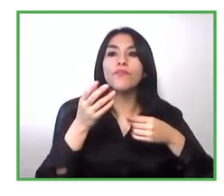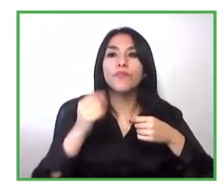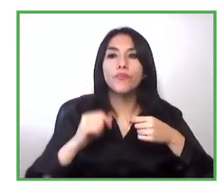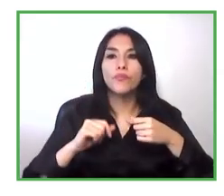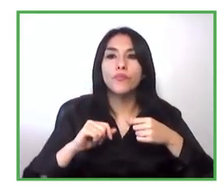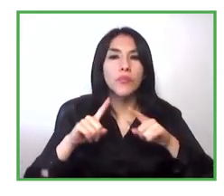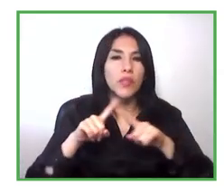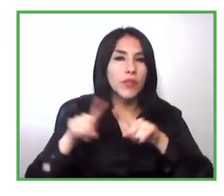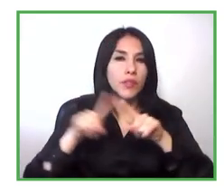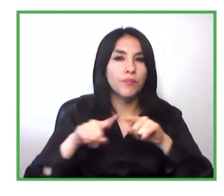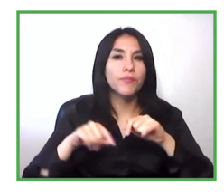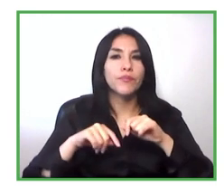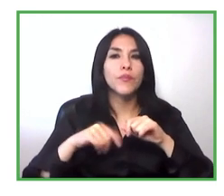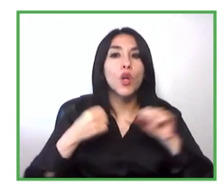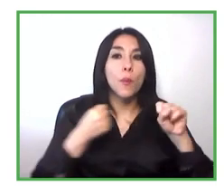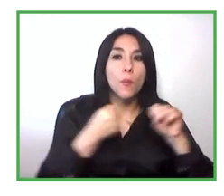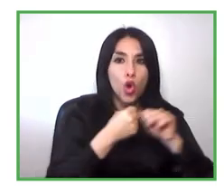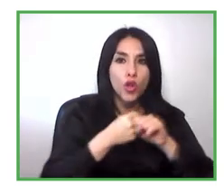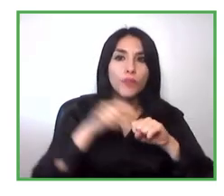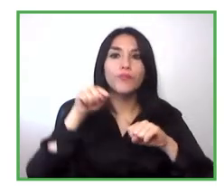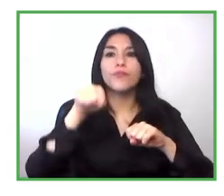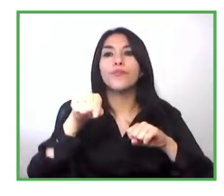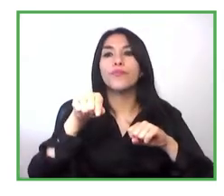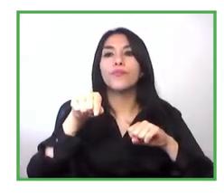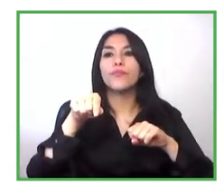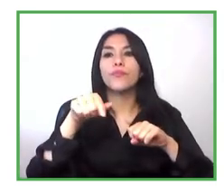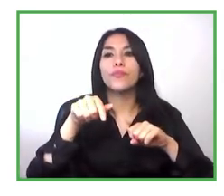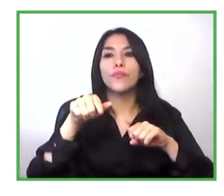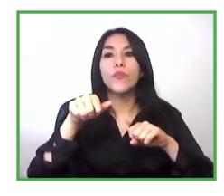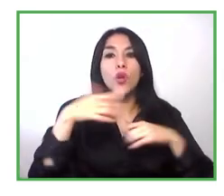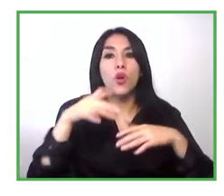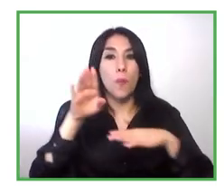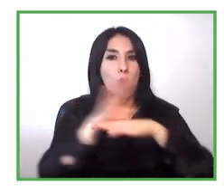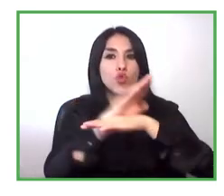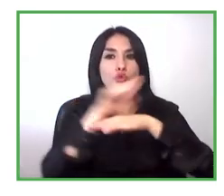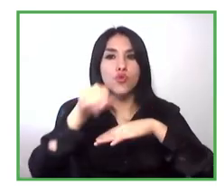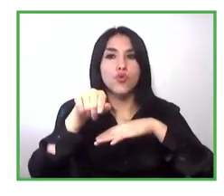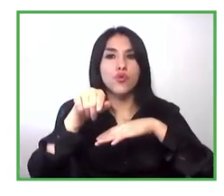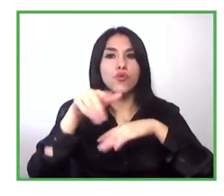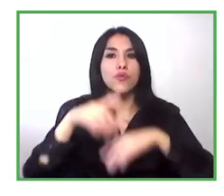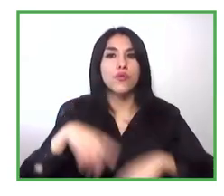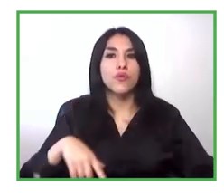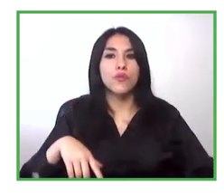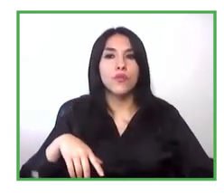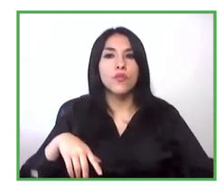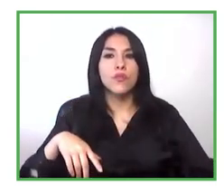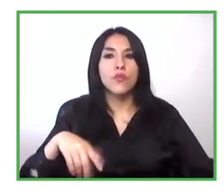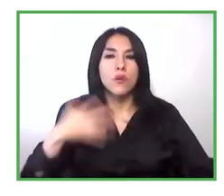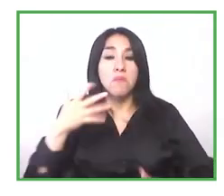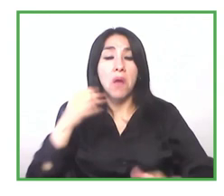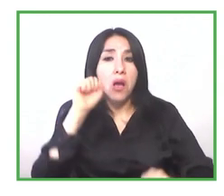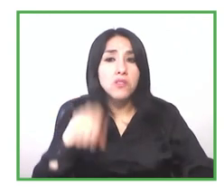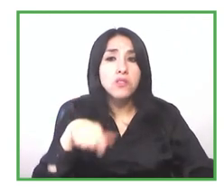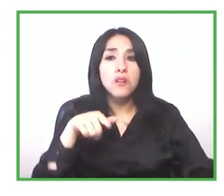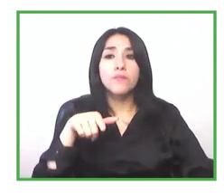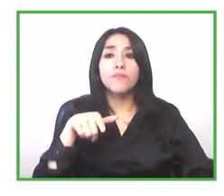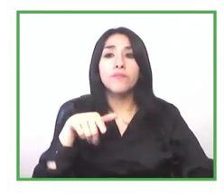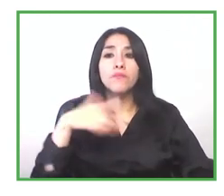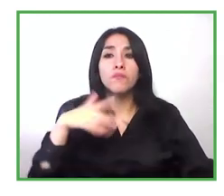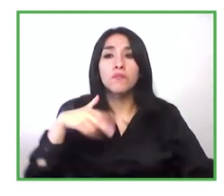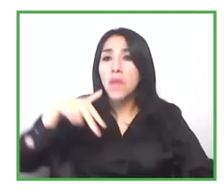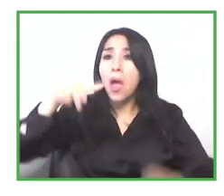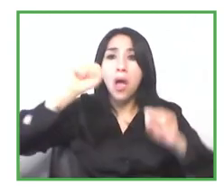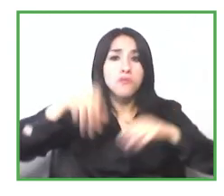support entrepreneurs who in many cases are working informally do not have the proper permits